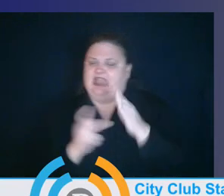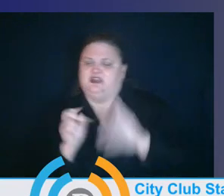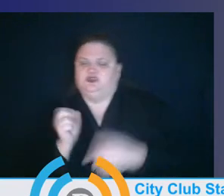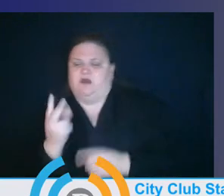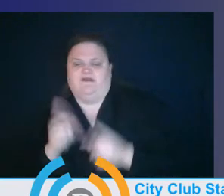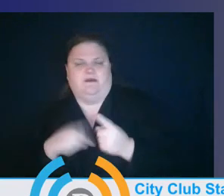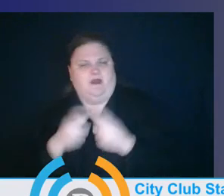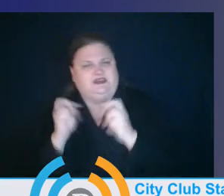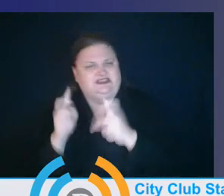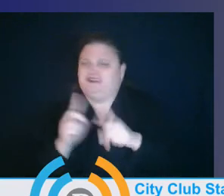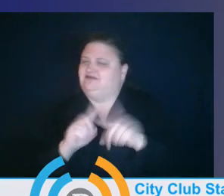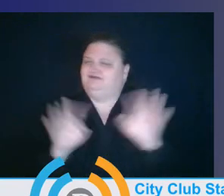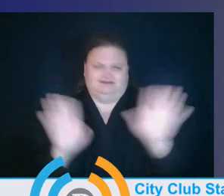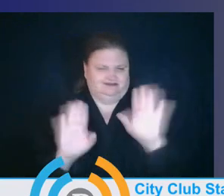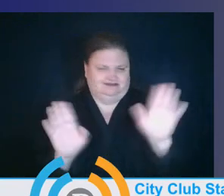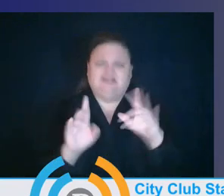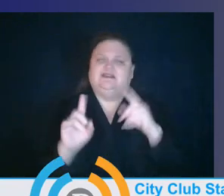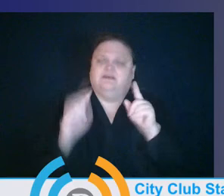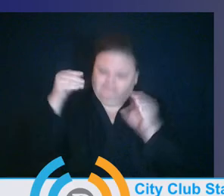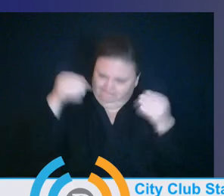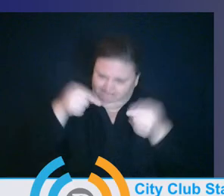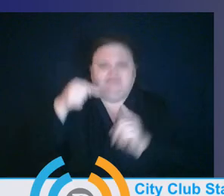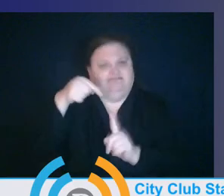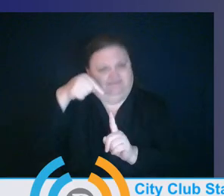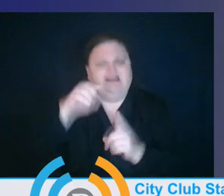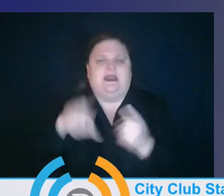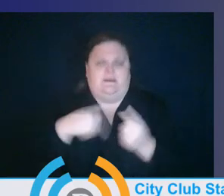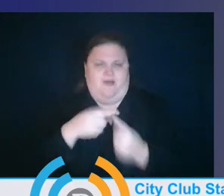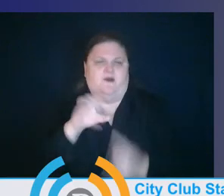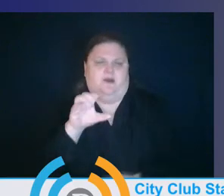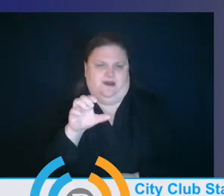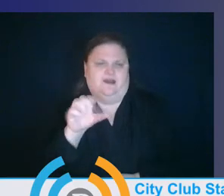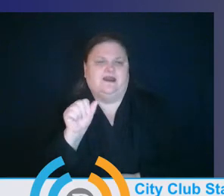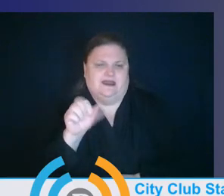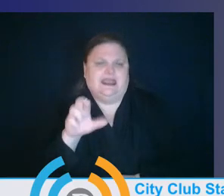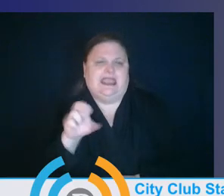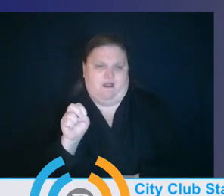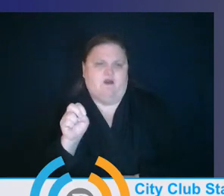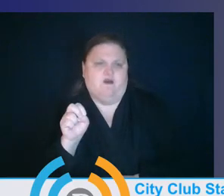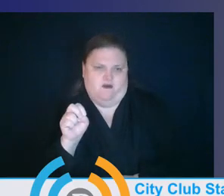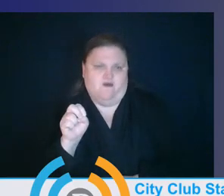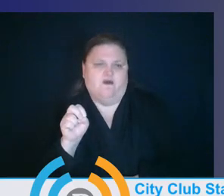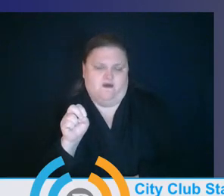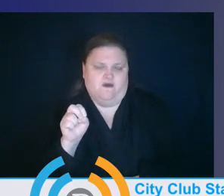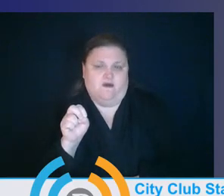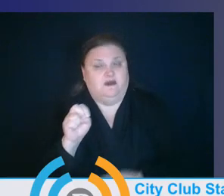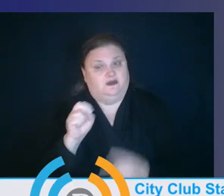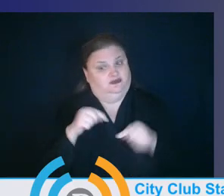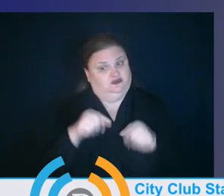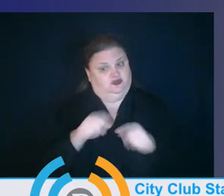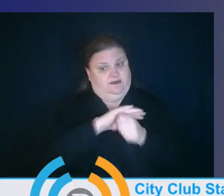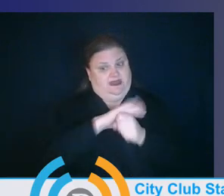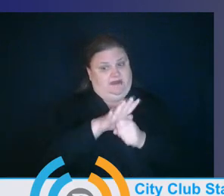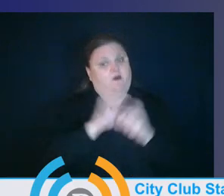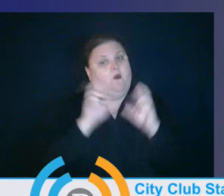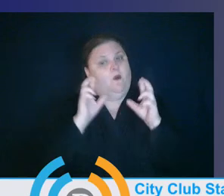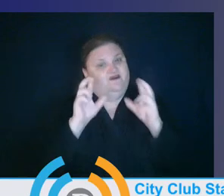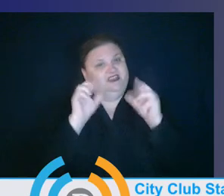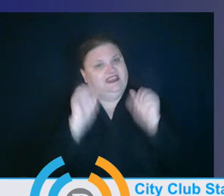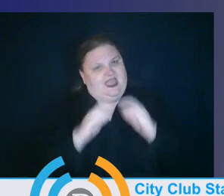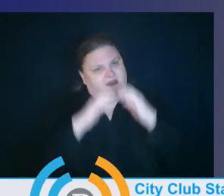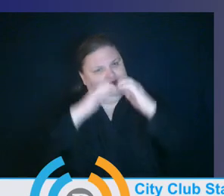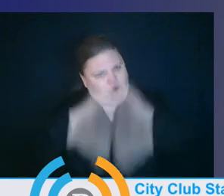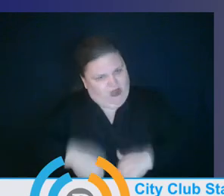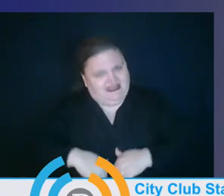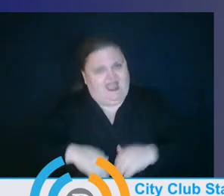the care part. So I hope through this pandemic, we can create those kinds of, break down those silos and really begin to think